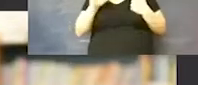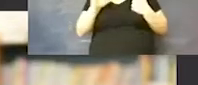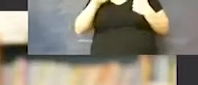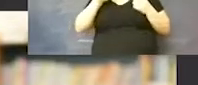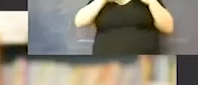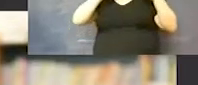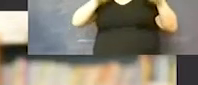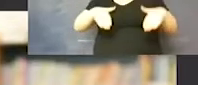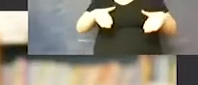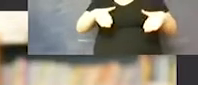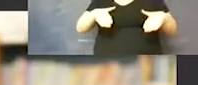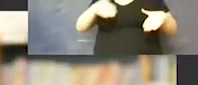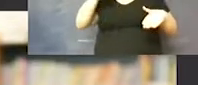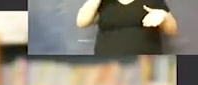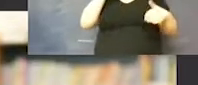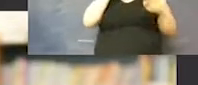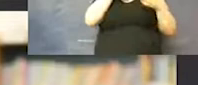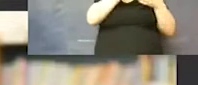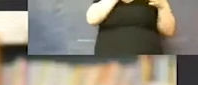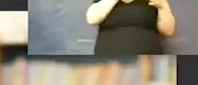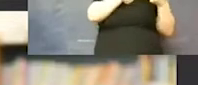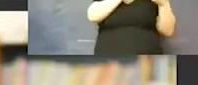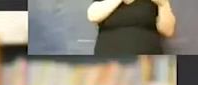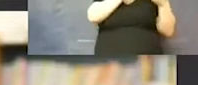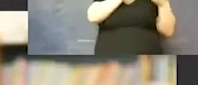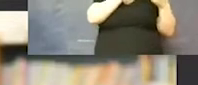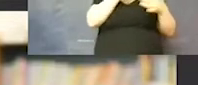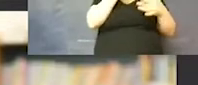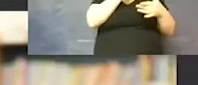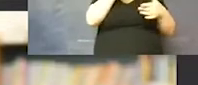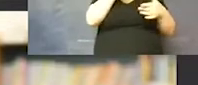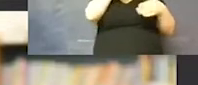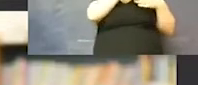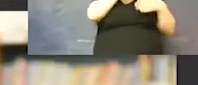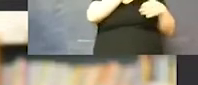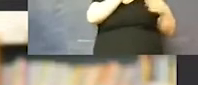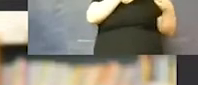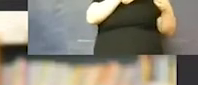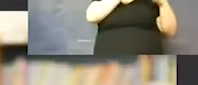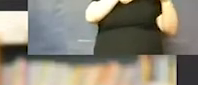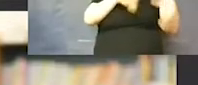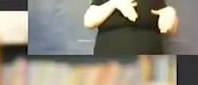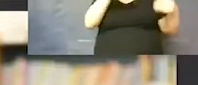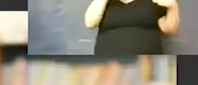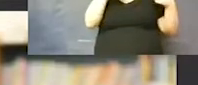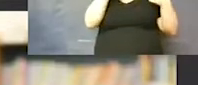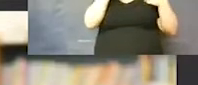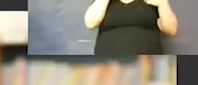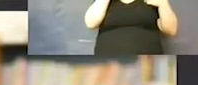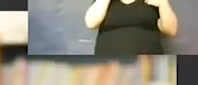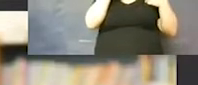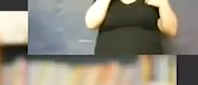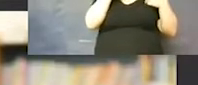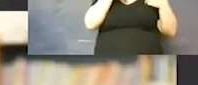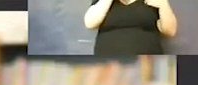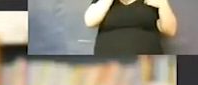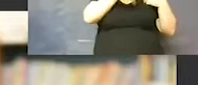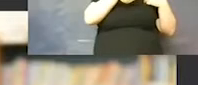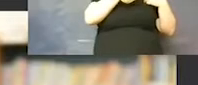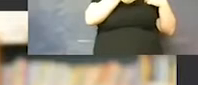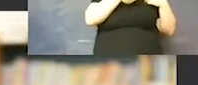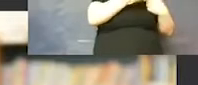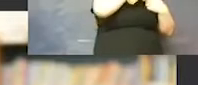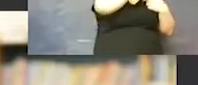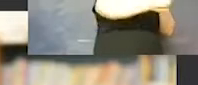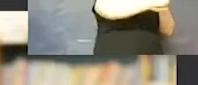so they're a close contact of someone in the same household who is positive, they must quarantine for